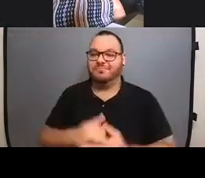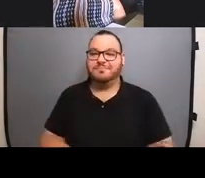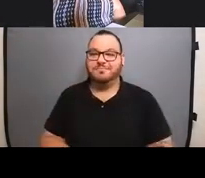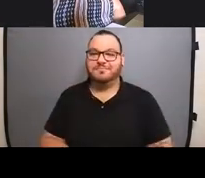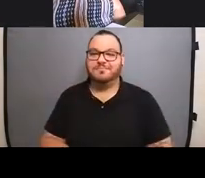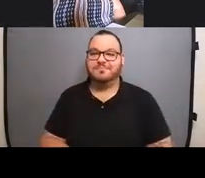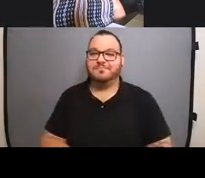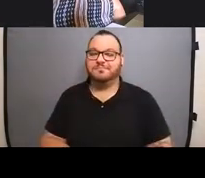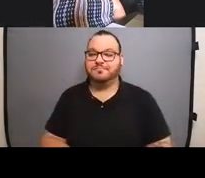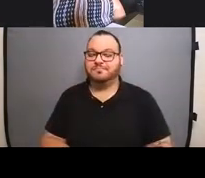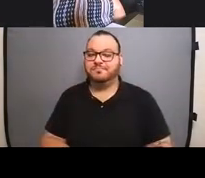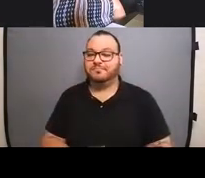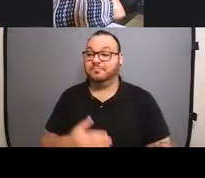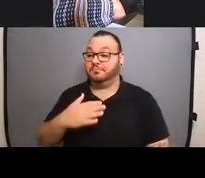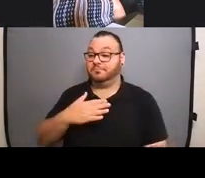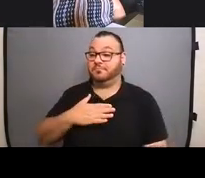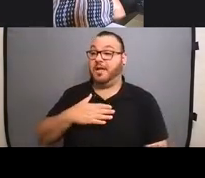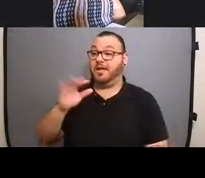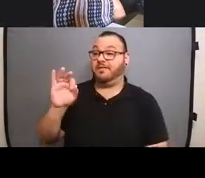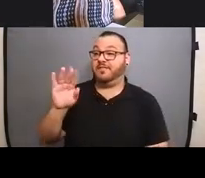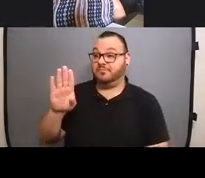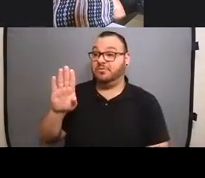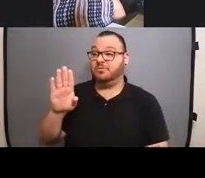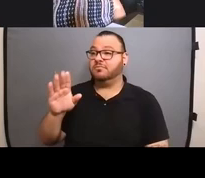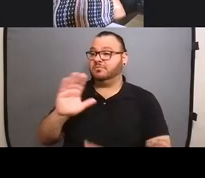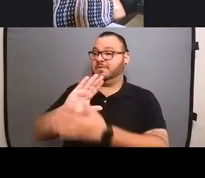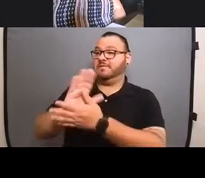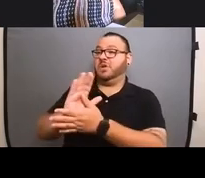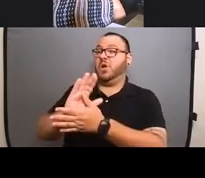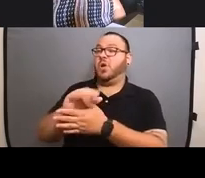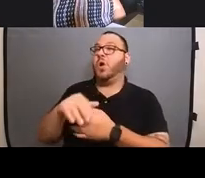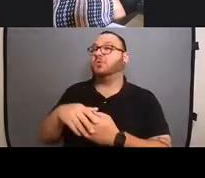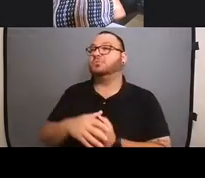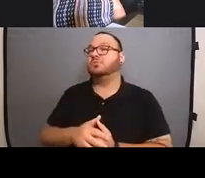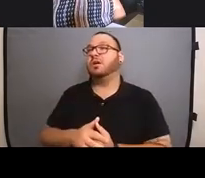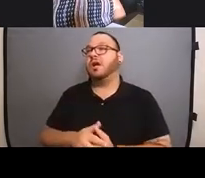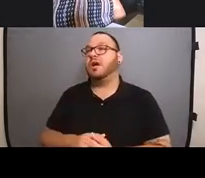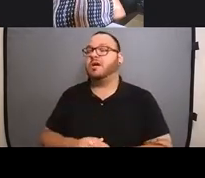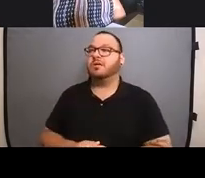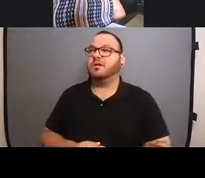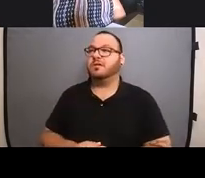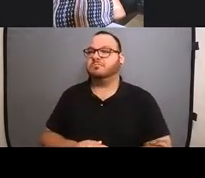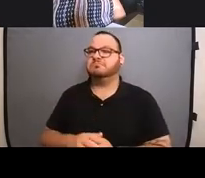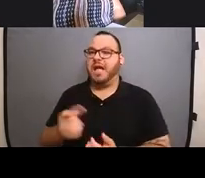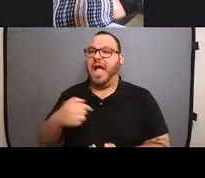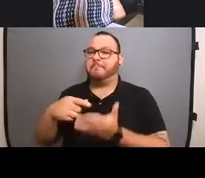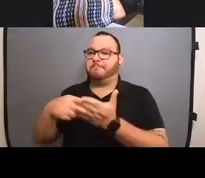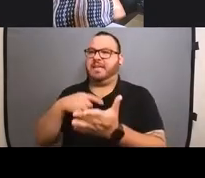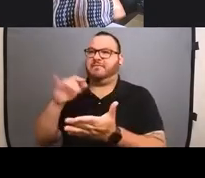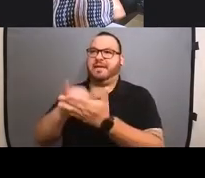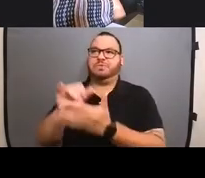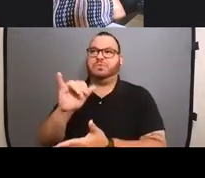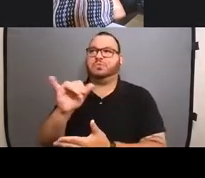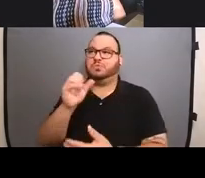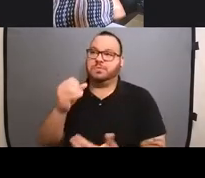But my Facebook videos, um, I, I get paid for those too. So